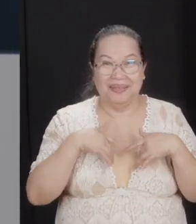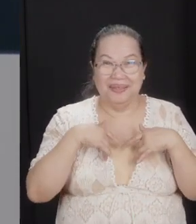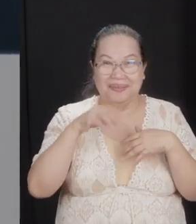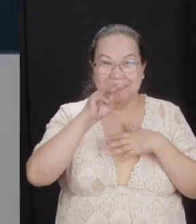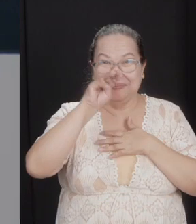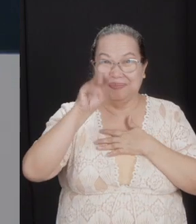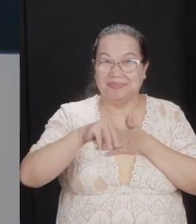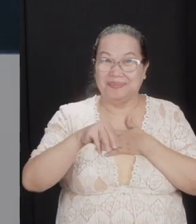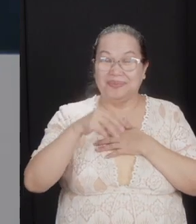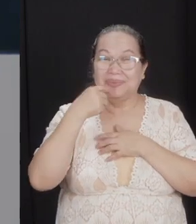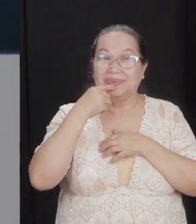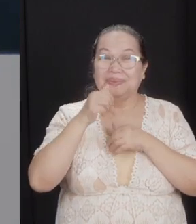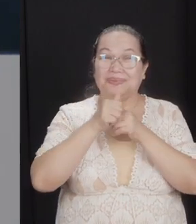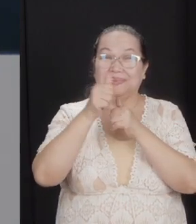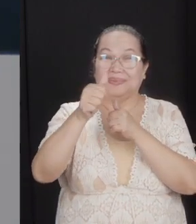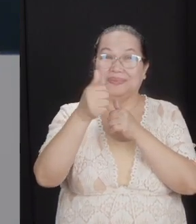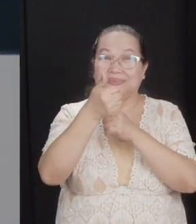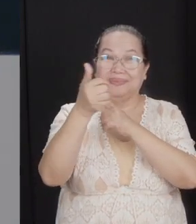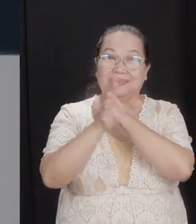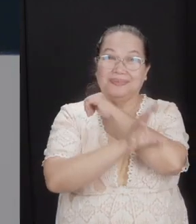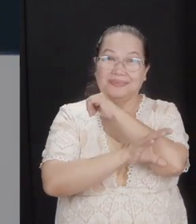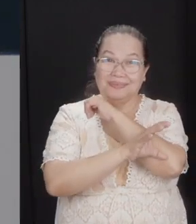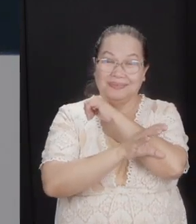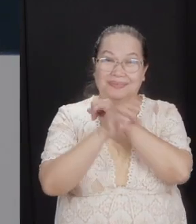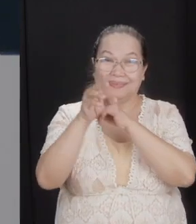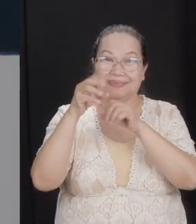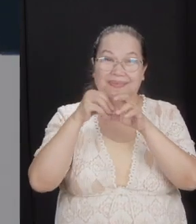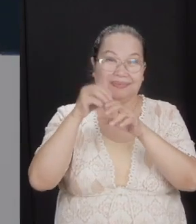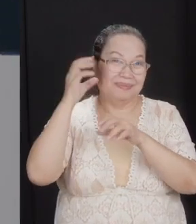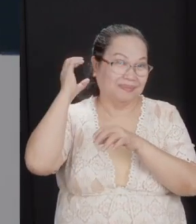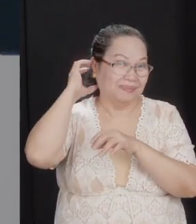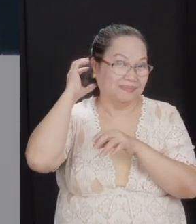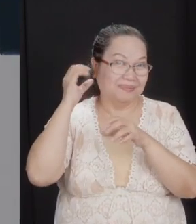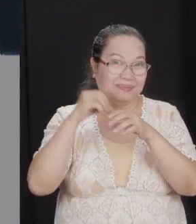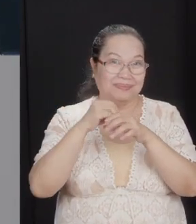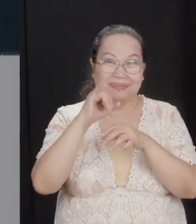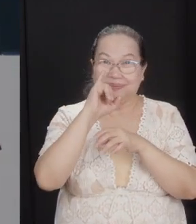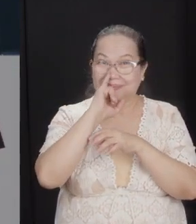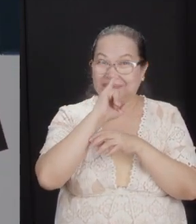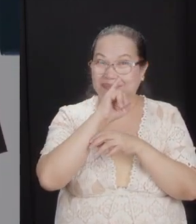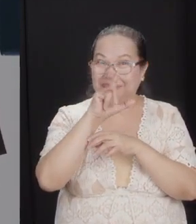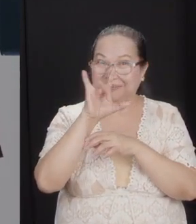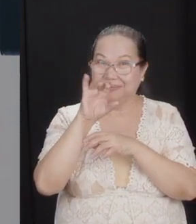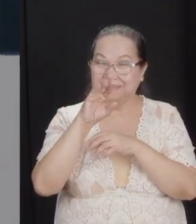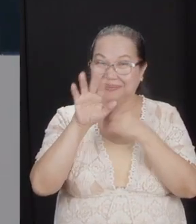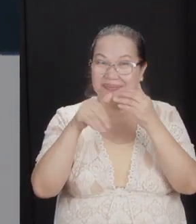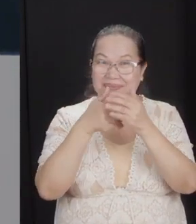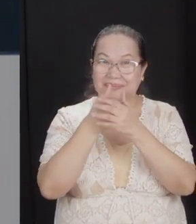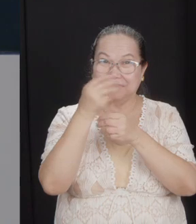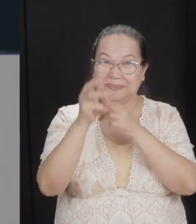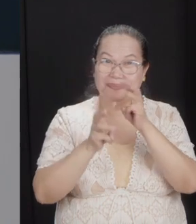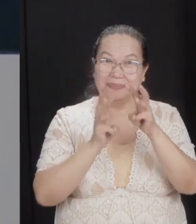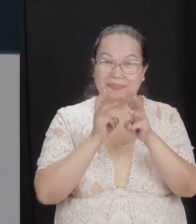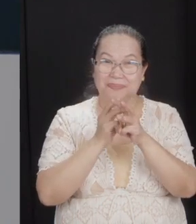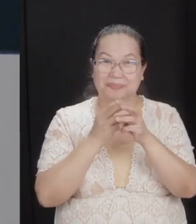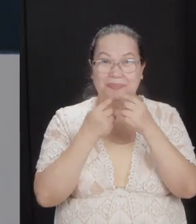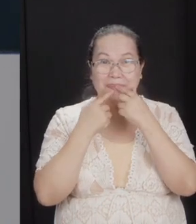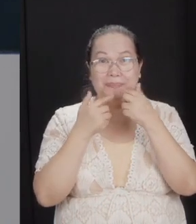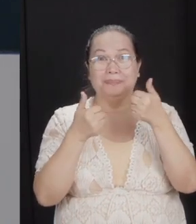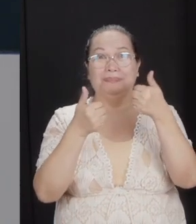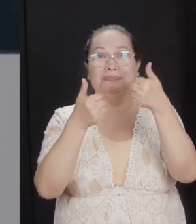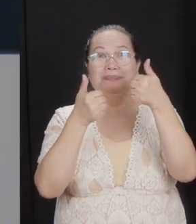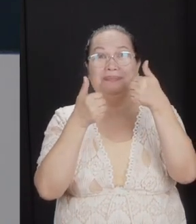He said, those who live in other countries, those who live in Mindanao, in Ilocos, in other parts of the world. He said, good,